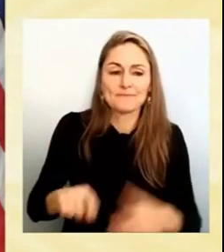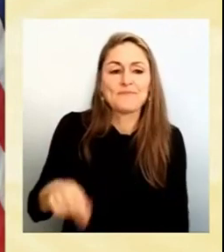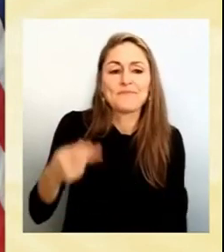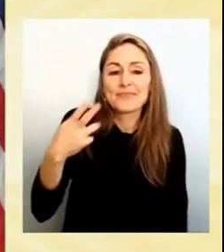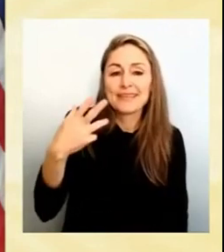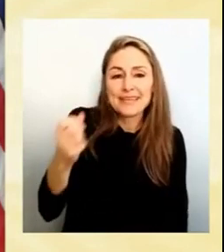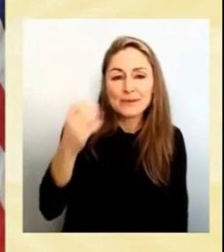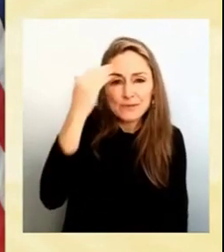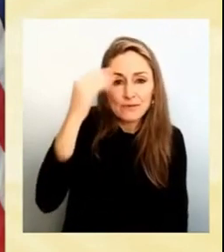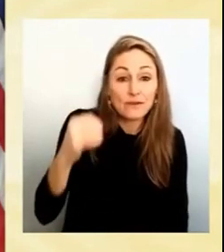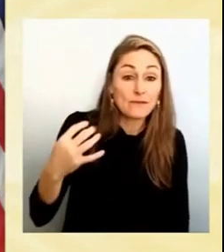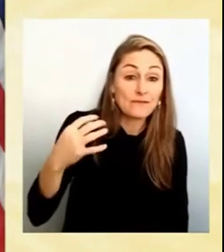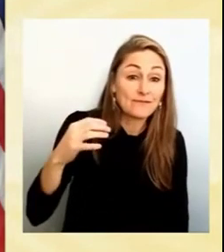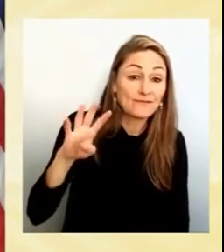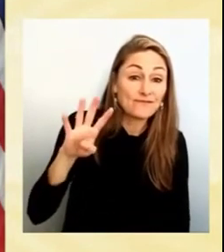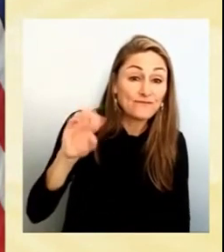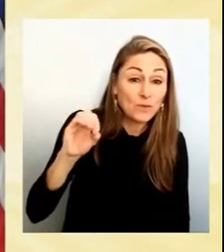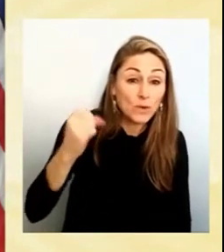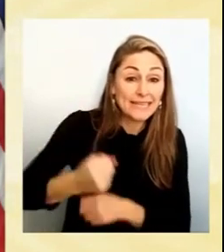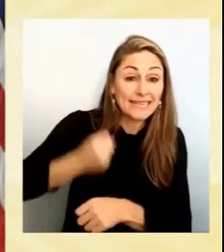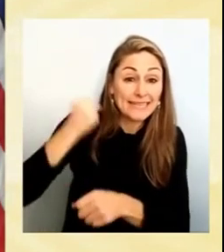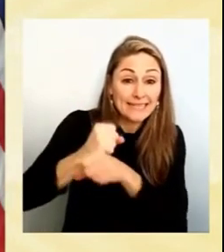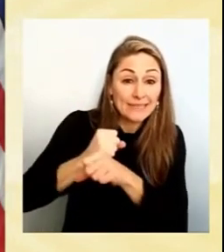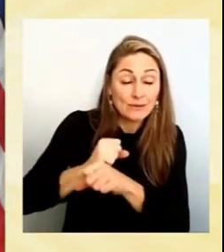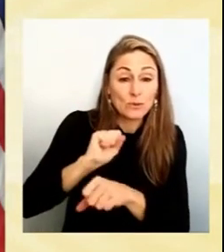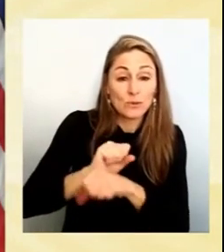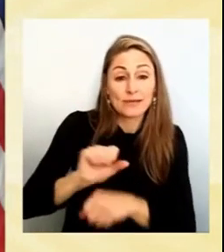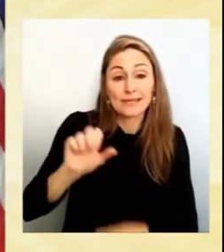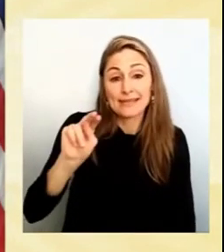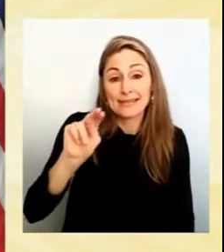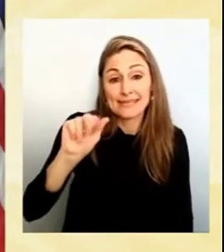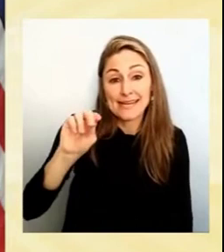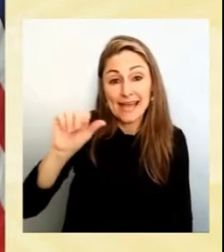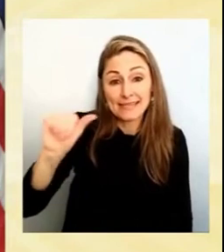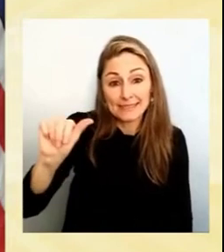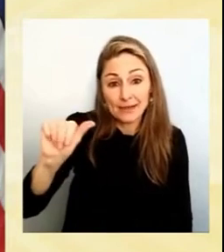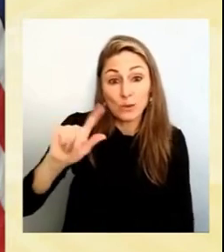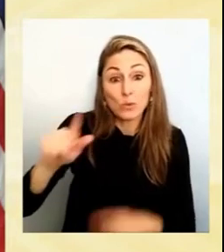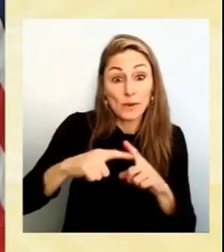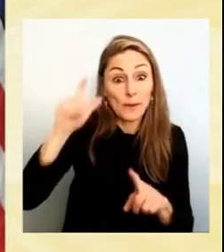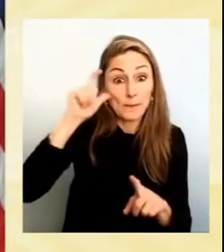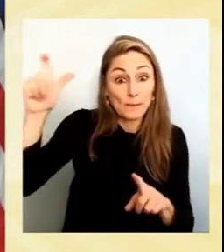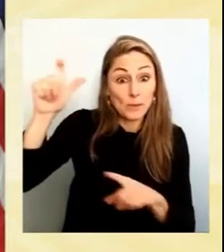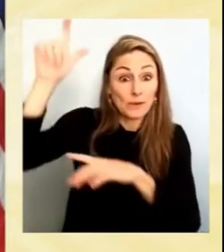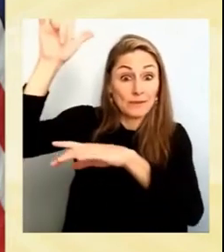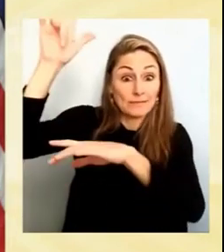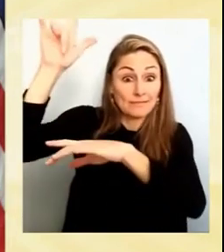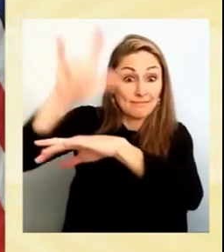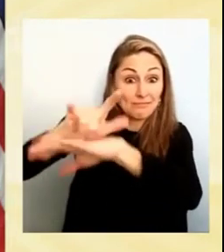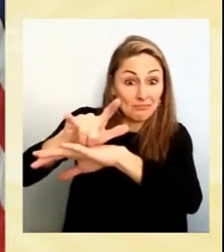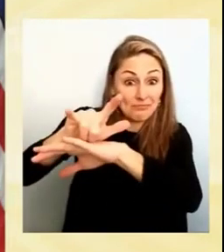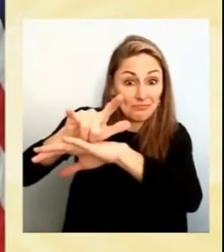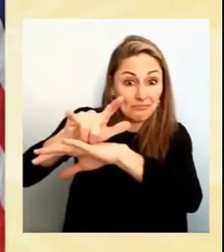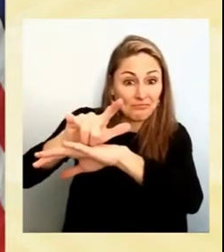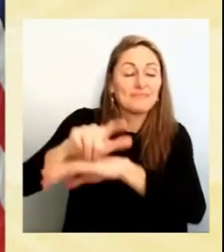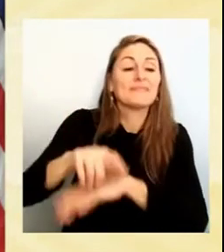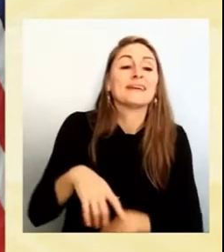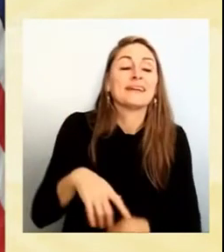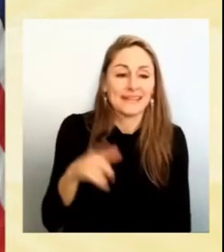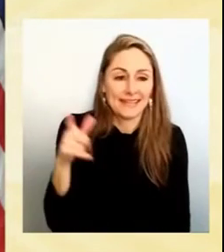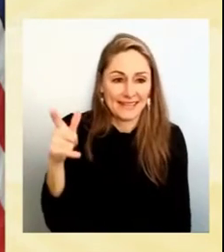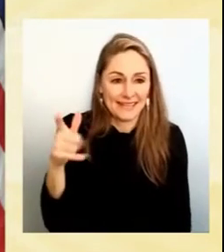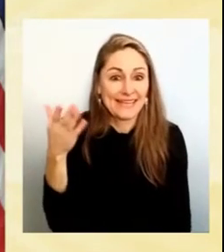-decade career at NASA, a member of the mission control team during the moon landing, who, among other things, played a pivotal role during the